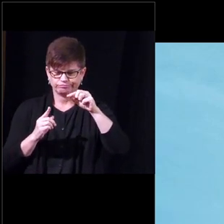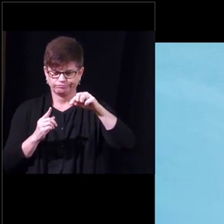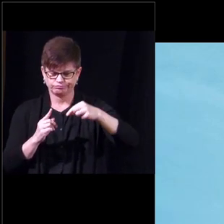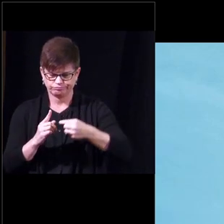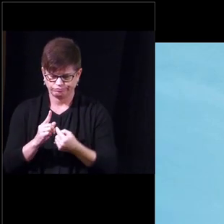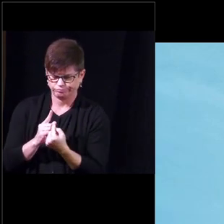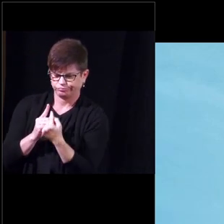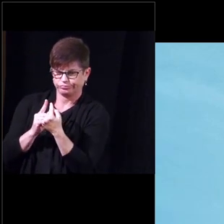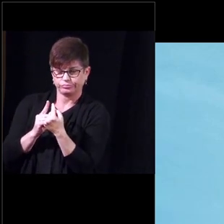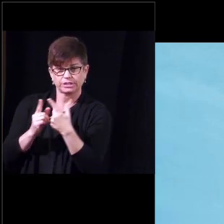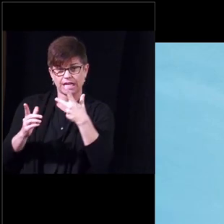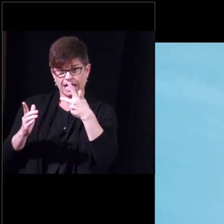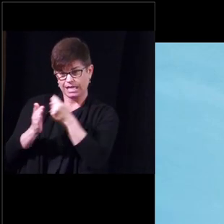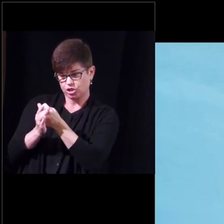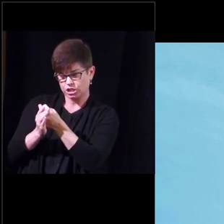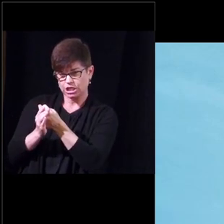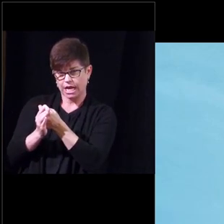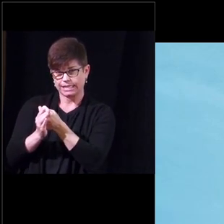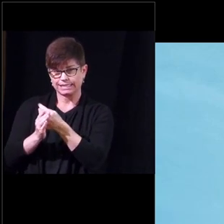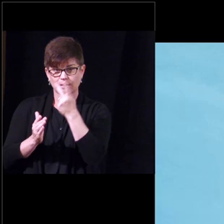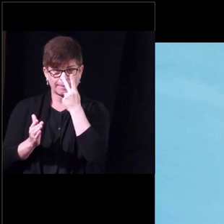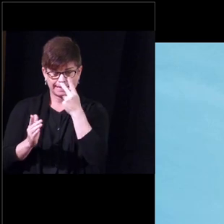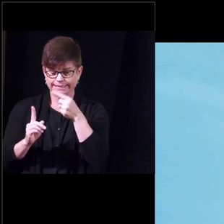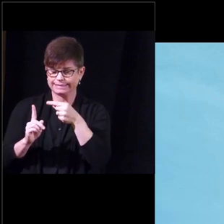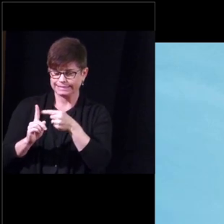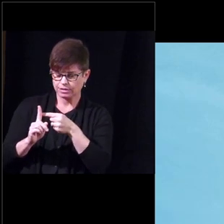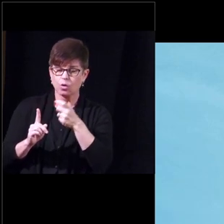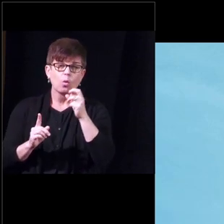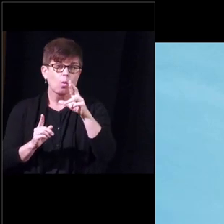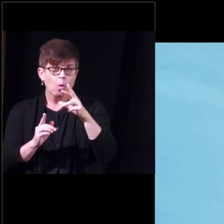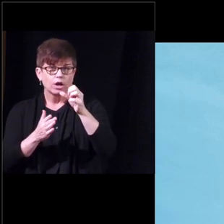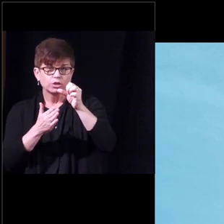medication directly into the penis and then surgery